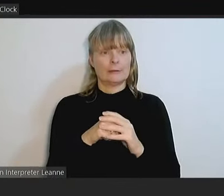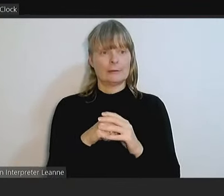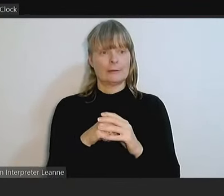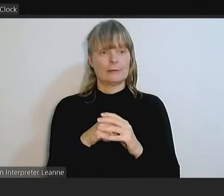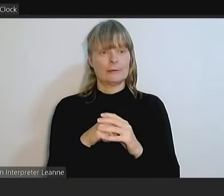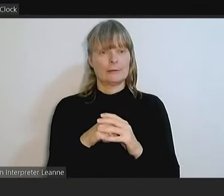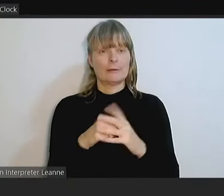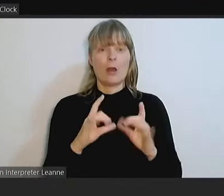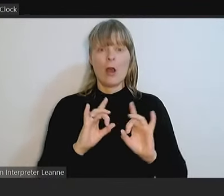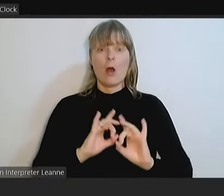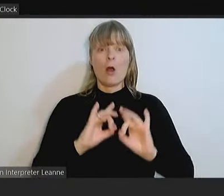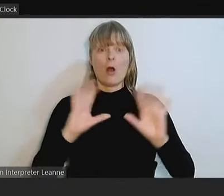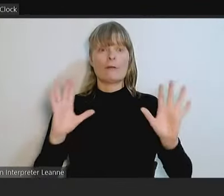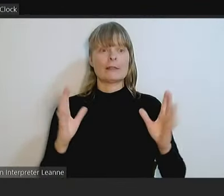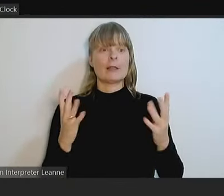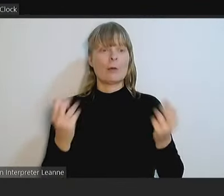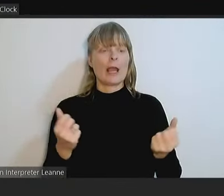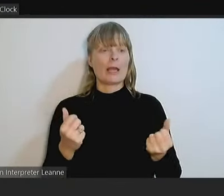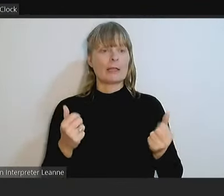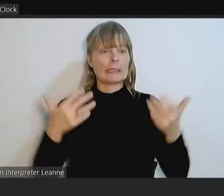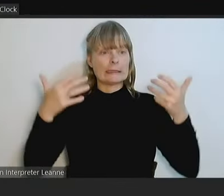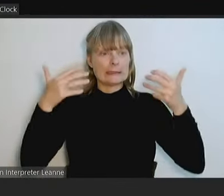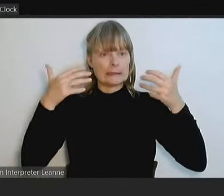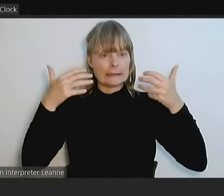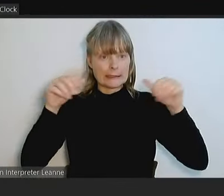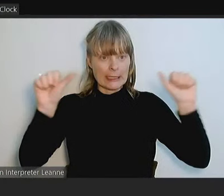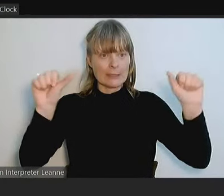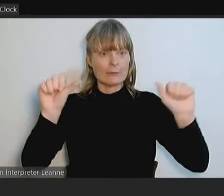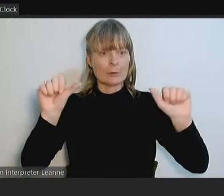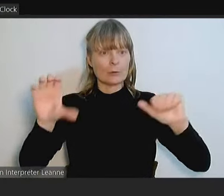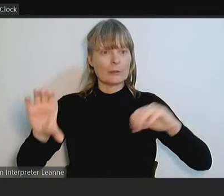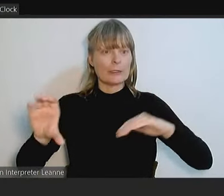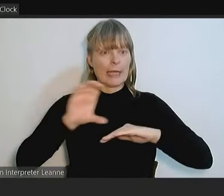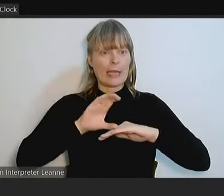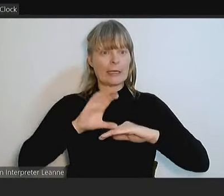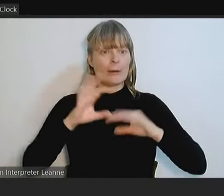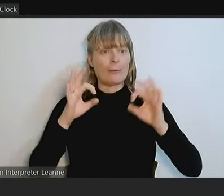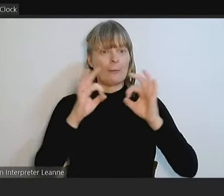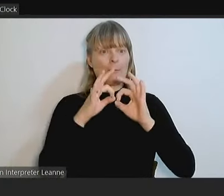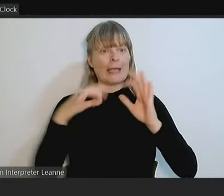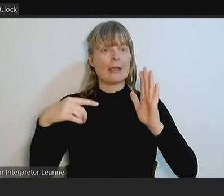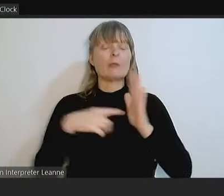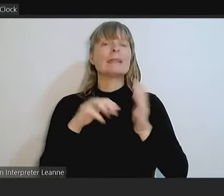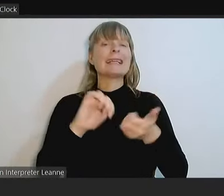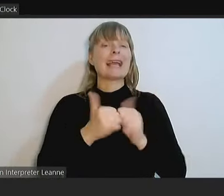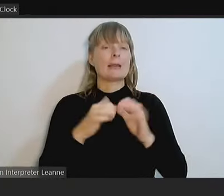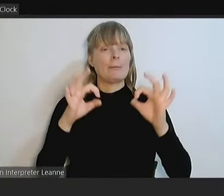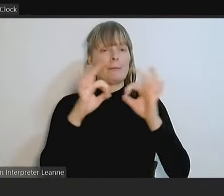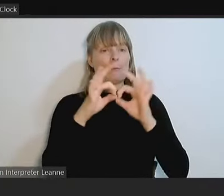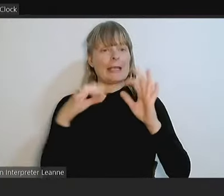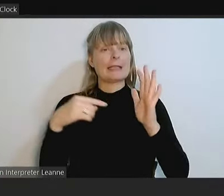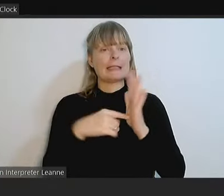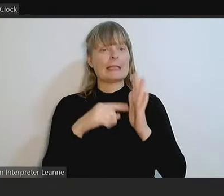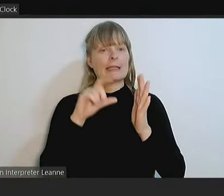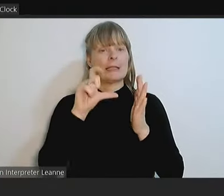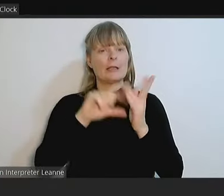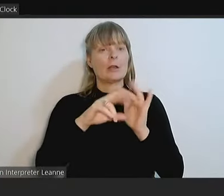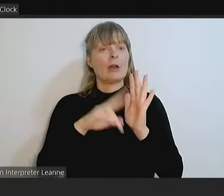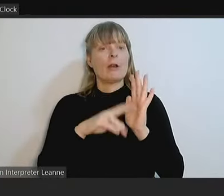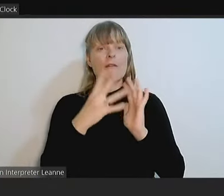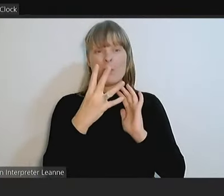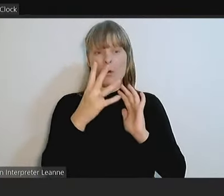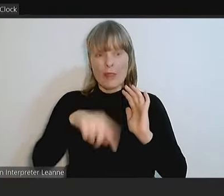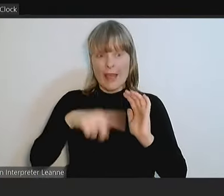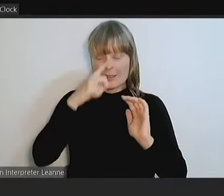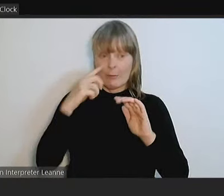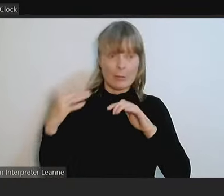successful game recently at BT Connor. was four or five thousand people there. was a fantastic night. But you are really